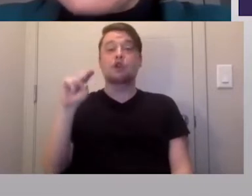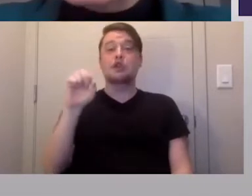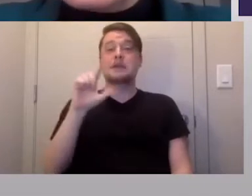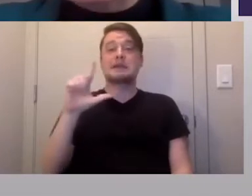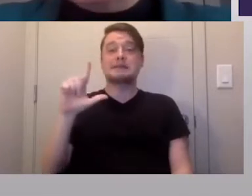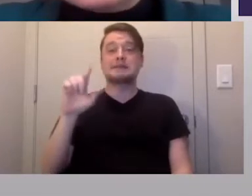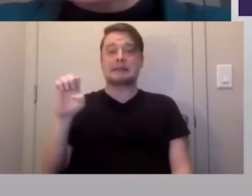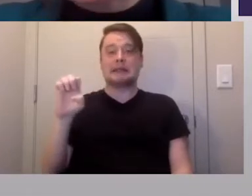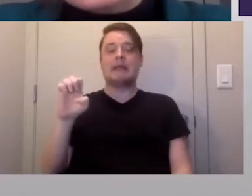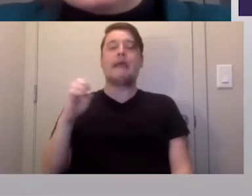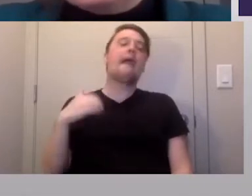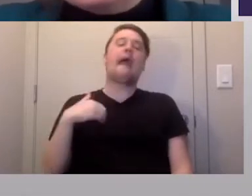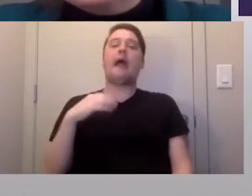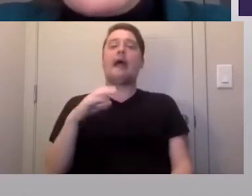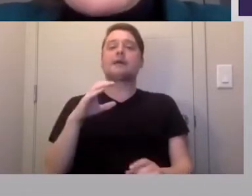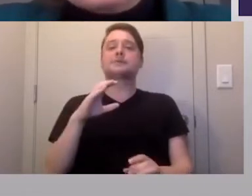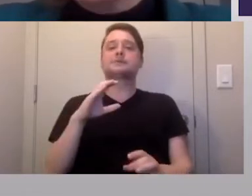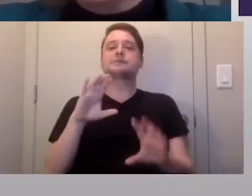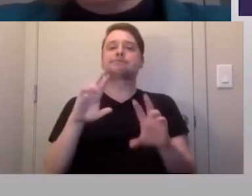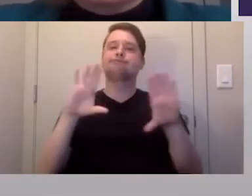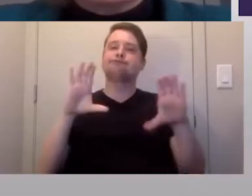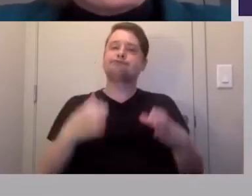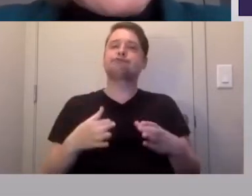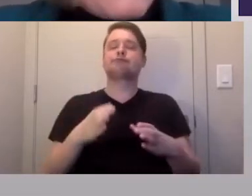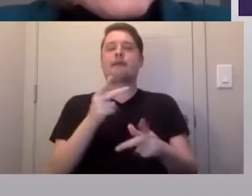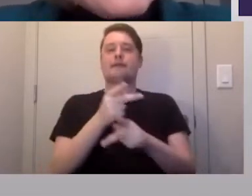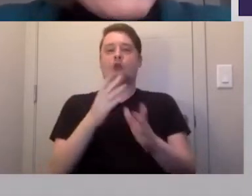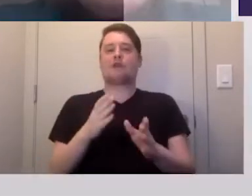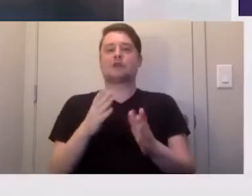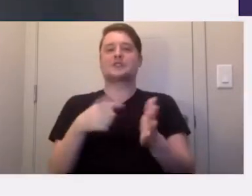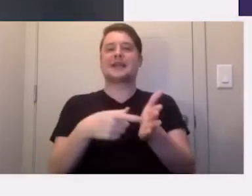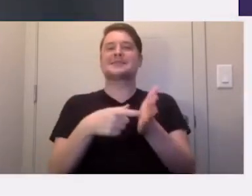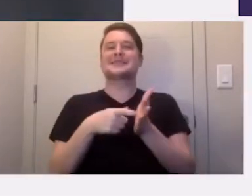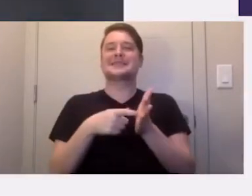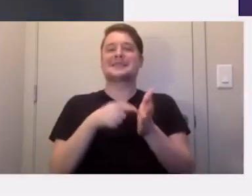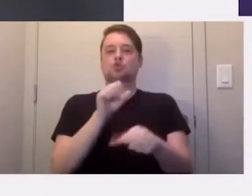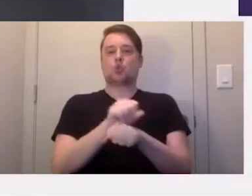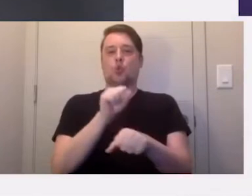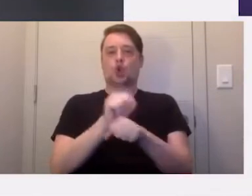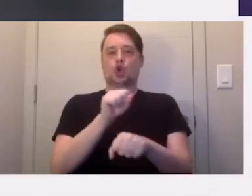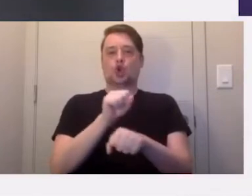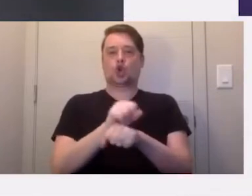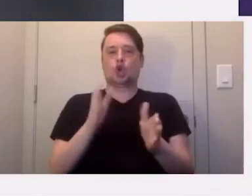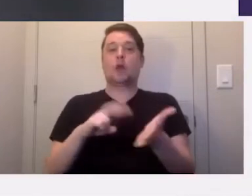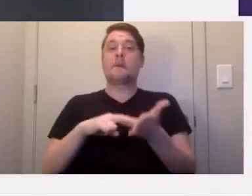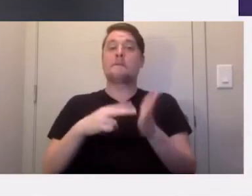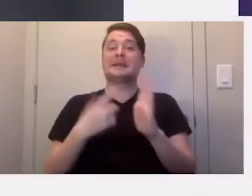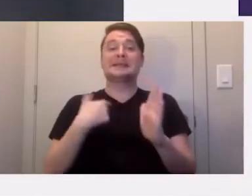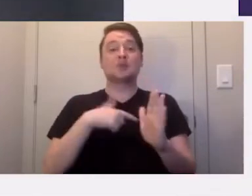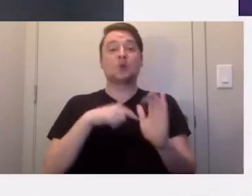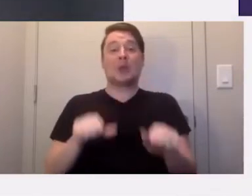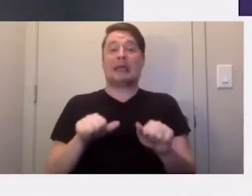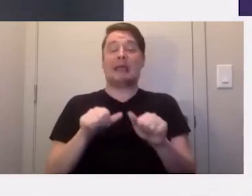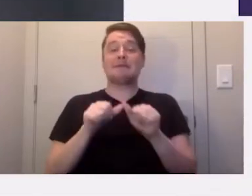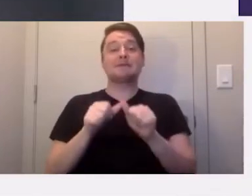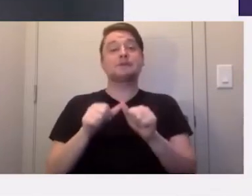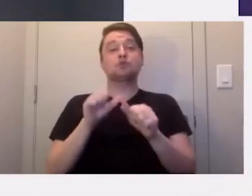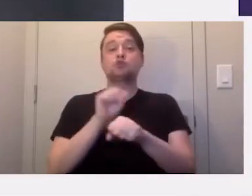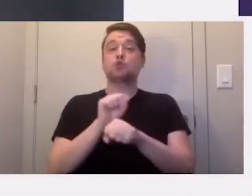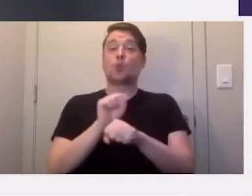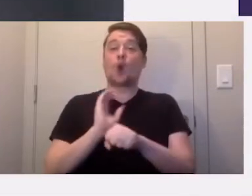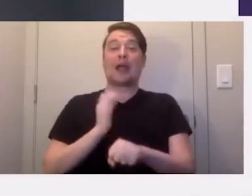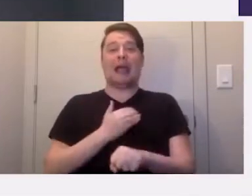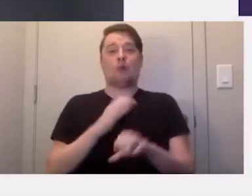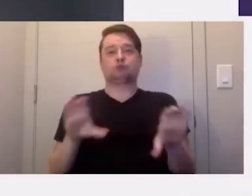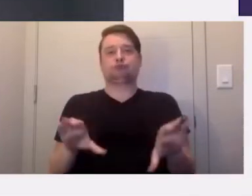classified caregivers as an essential workforce, which means that we can continue to do the work that we